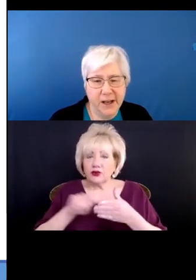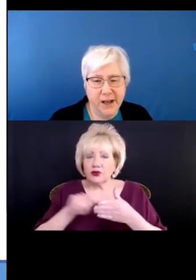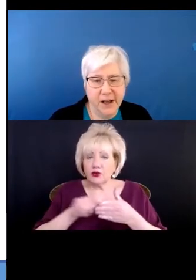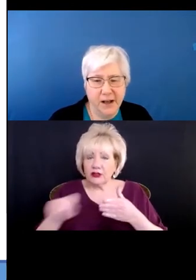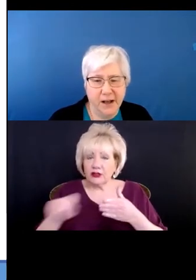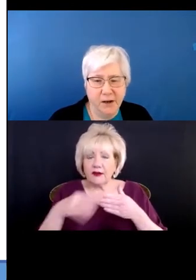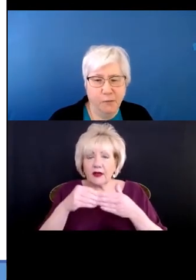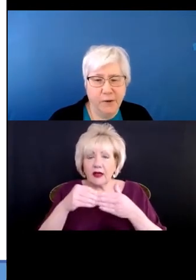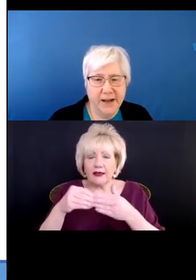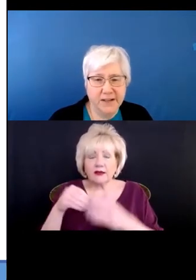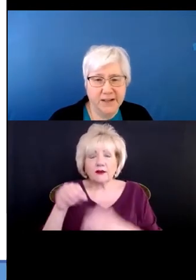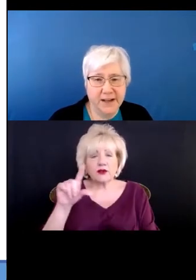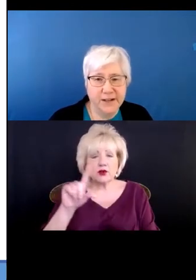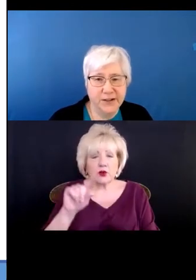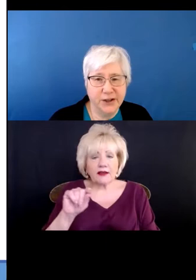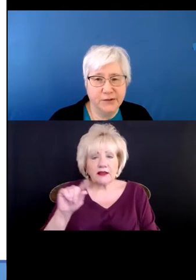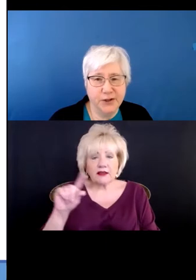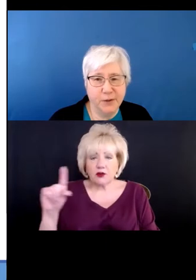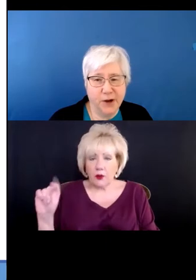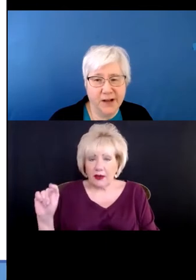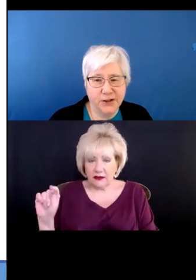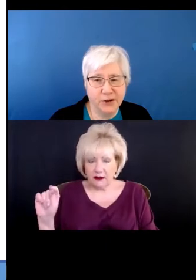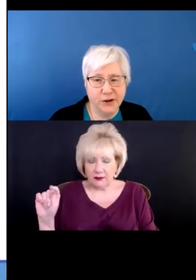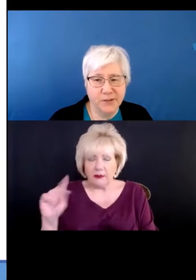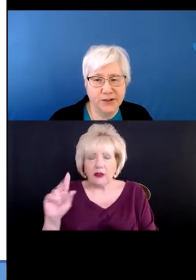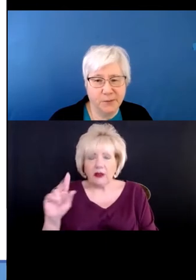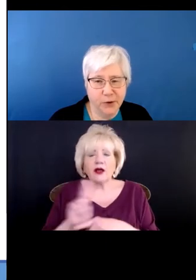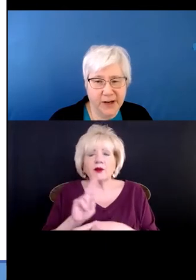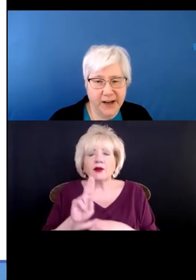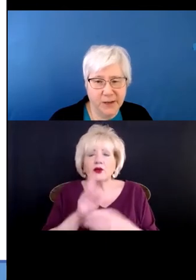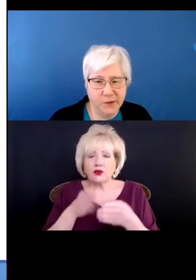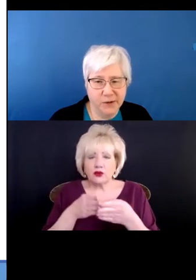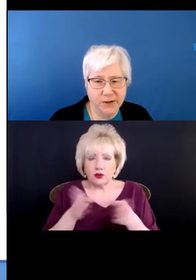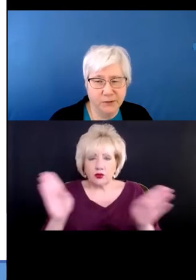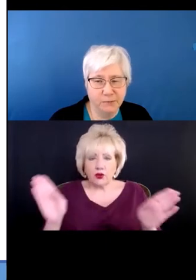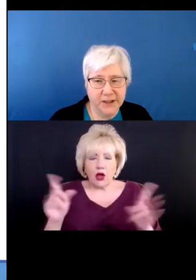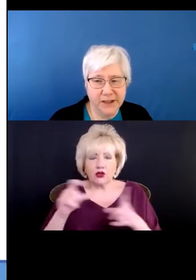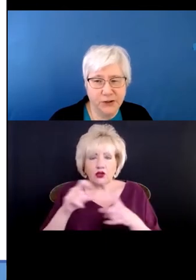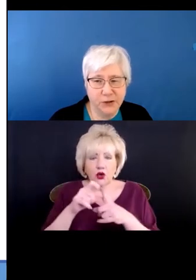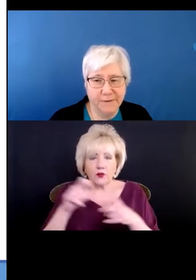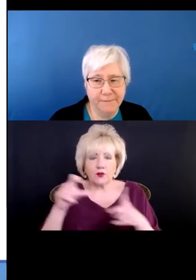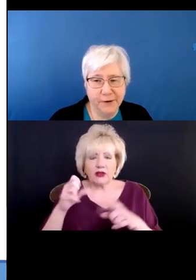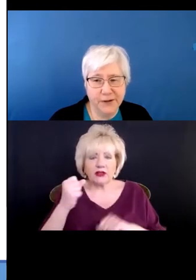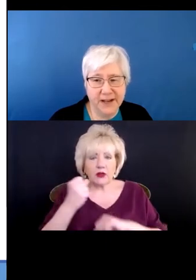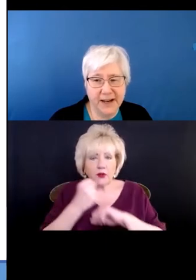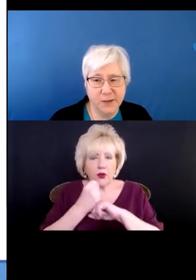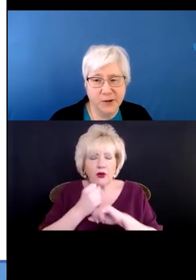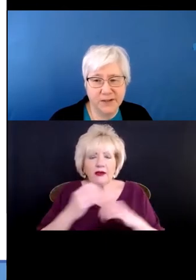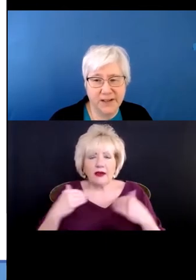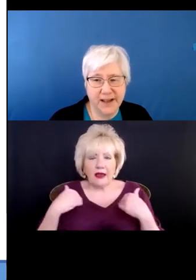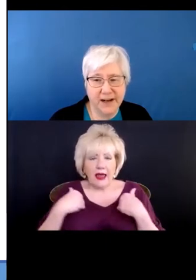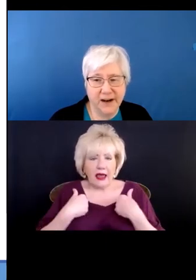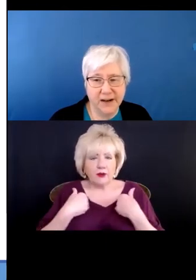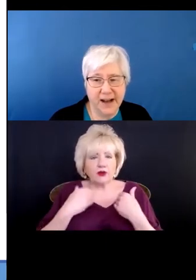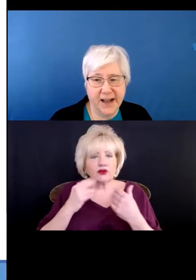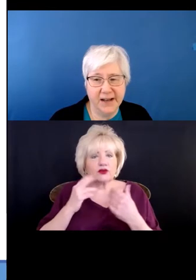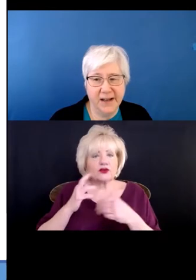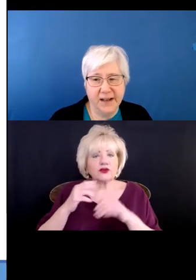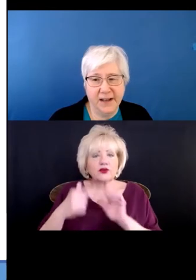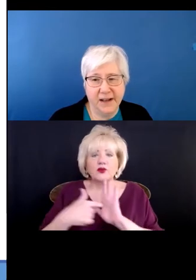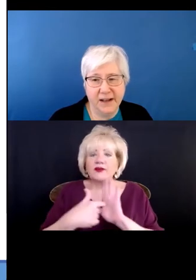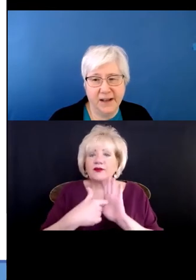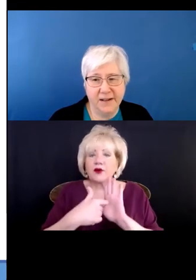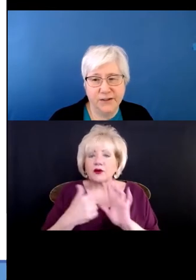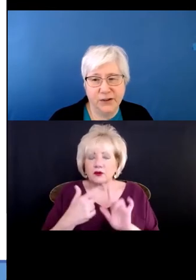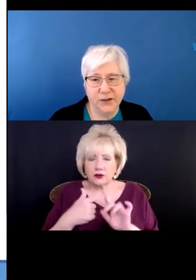we decided to use a broad term, support animals, really to refer to animals that are not